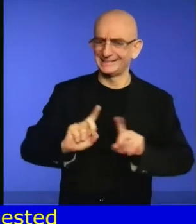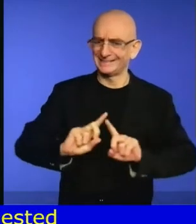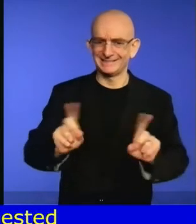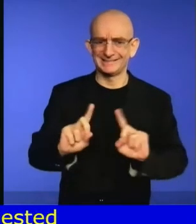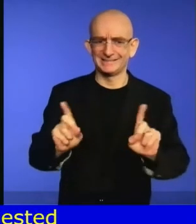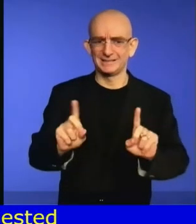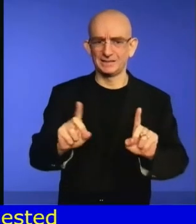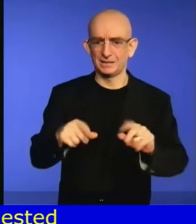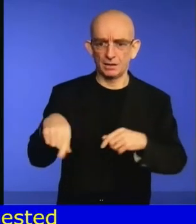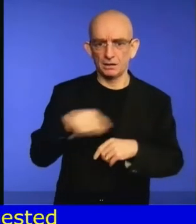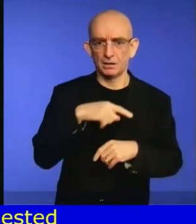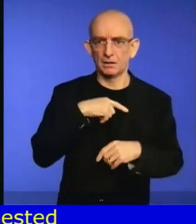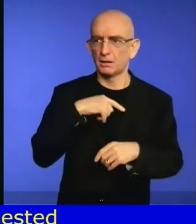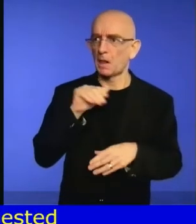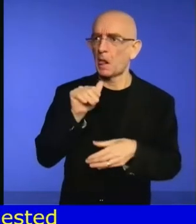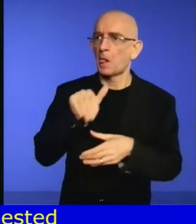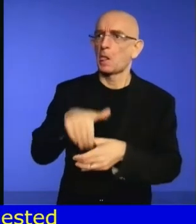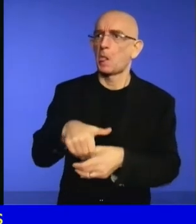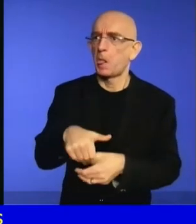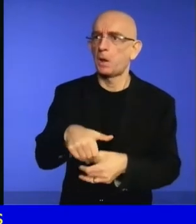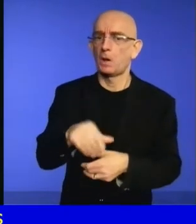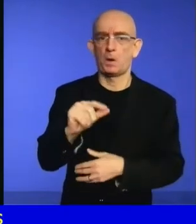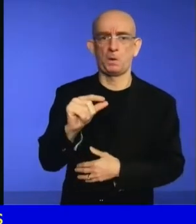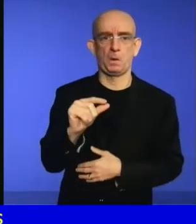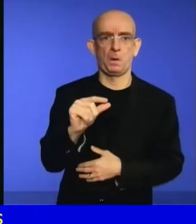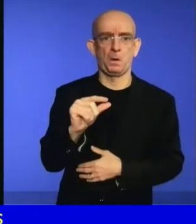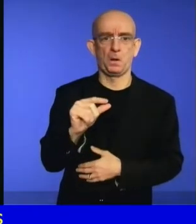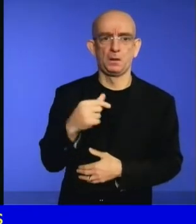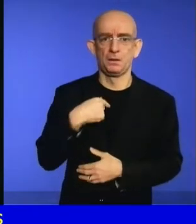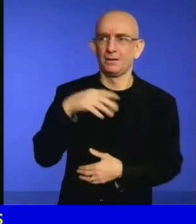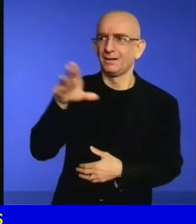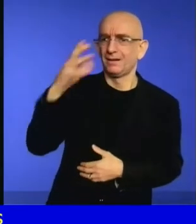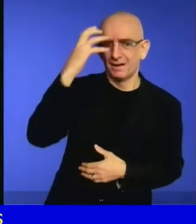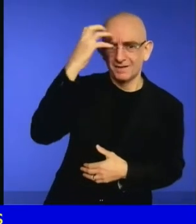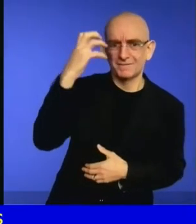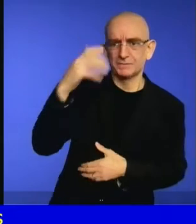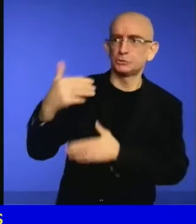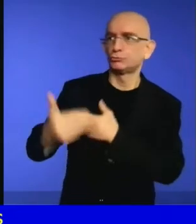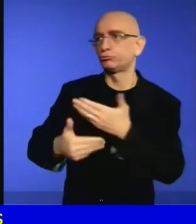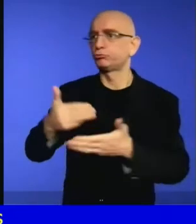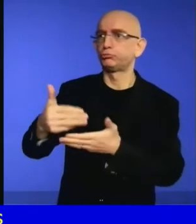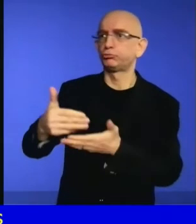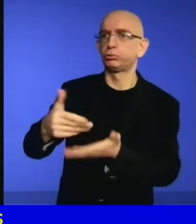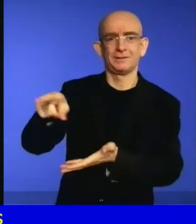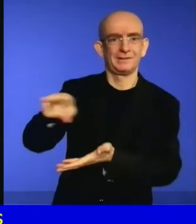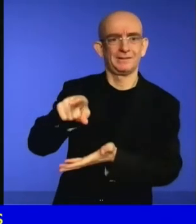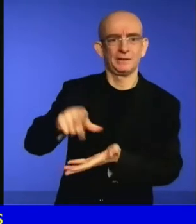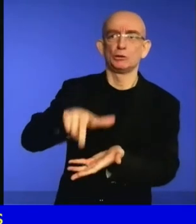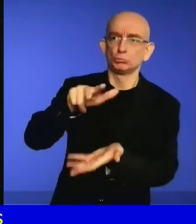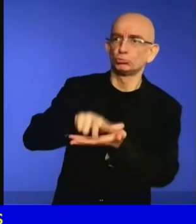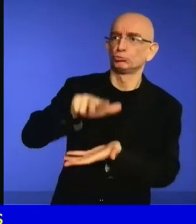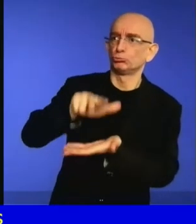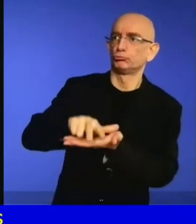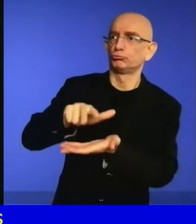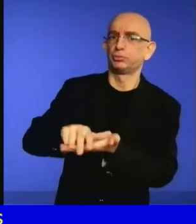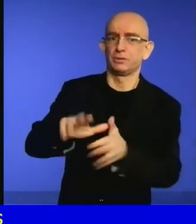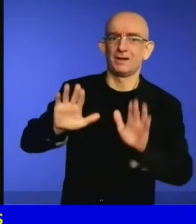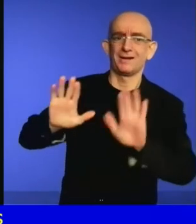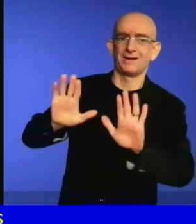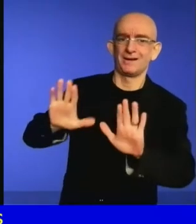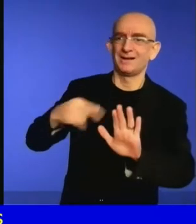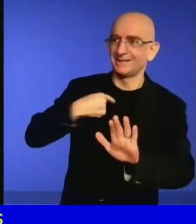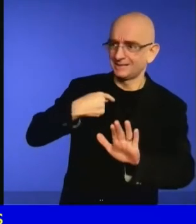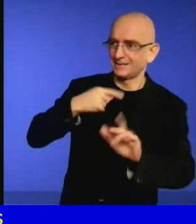was largely insufficient before we went into a global crisis.